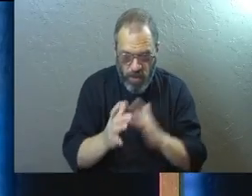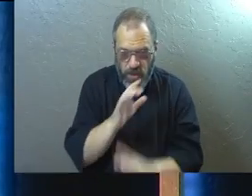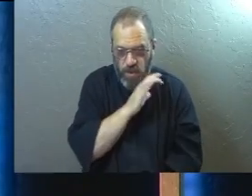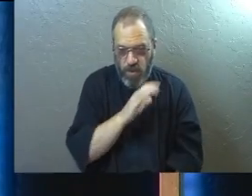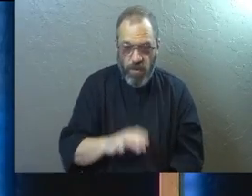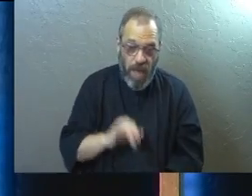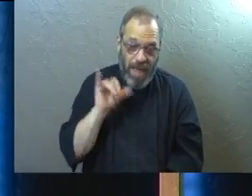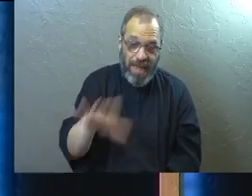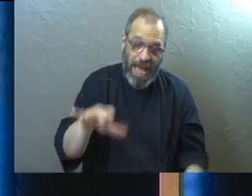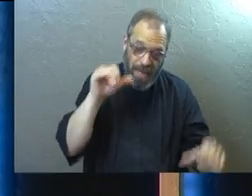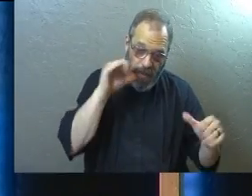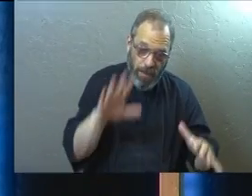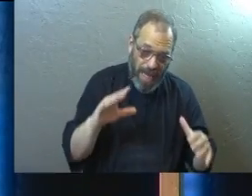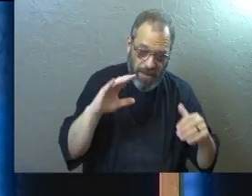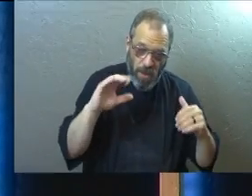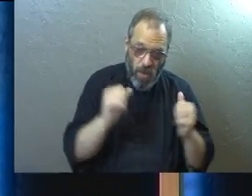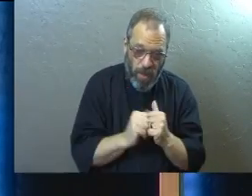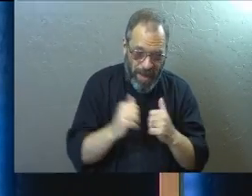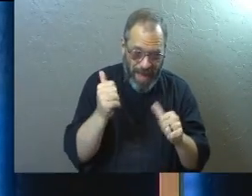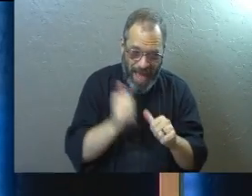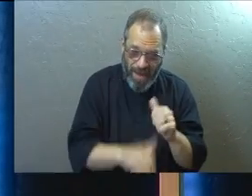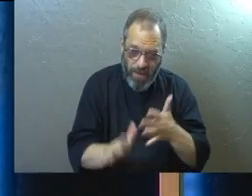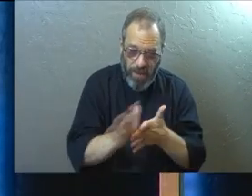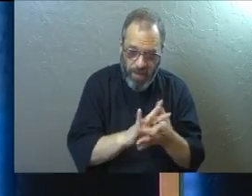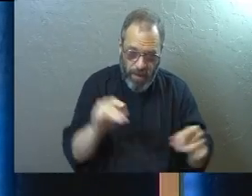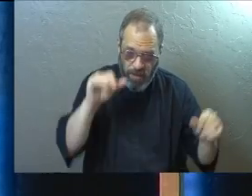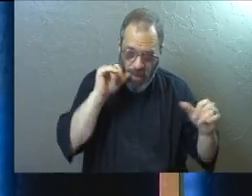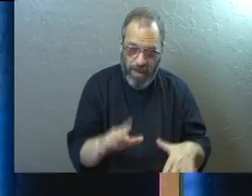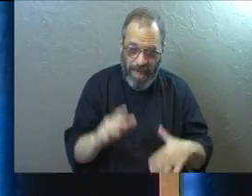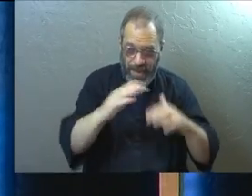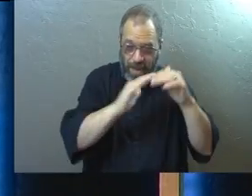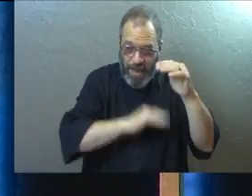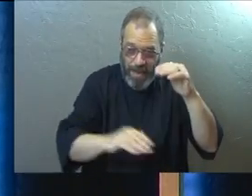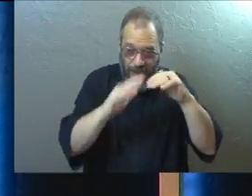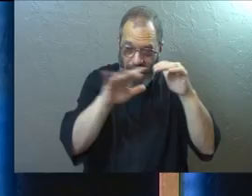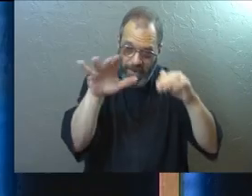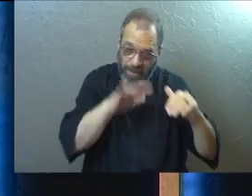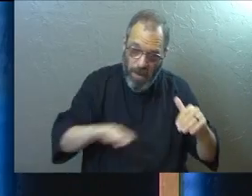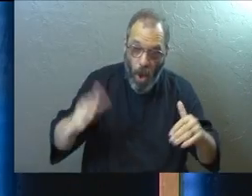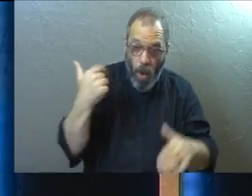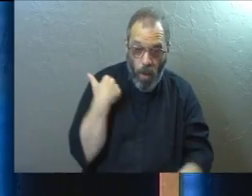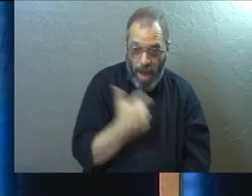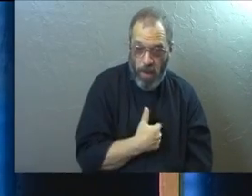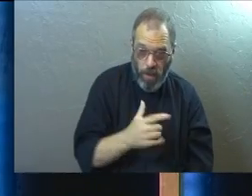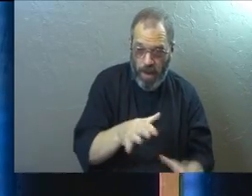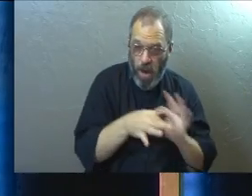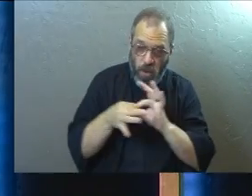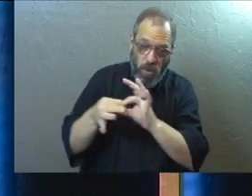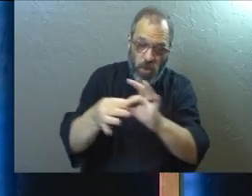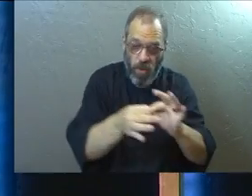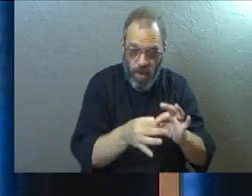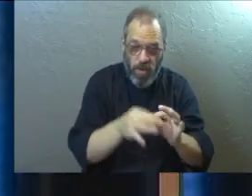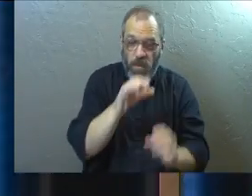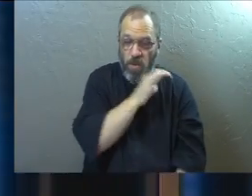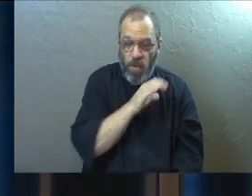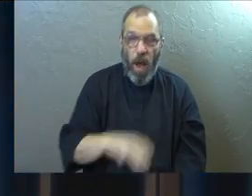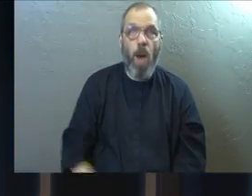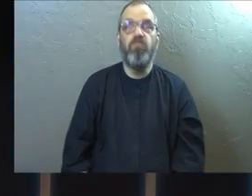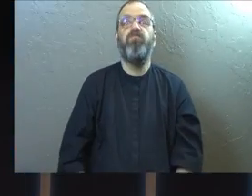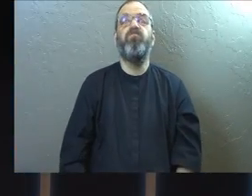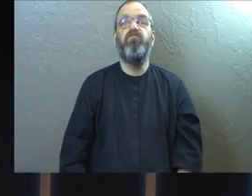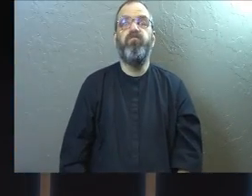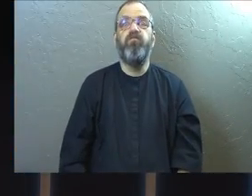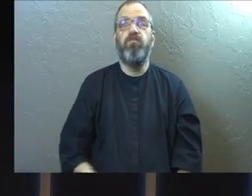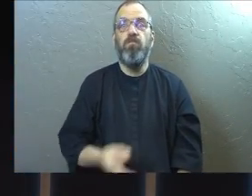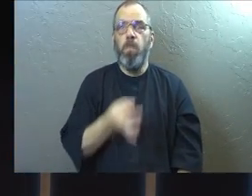Christ, who has blessed us with every spiritual blessing in the heavenly realms because we are united with Christ. What